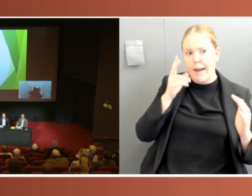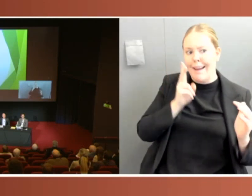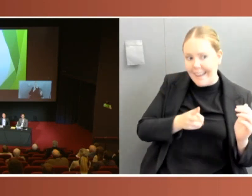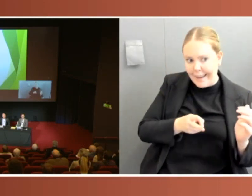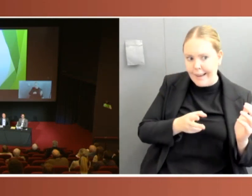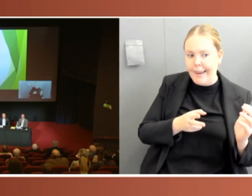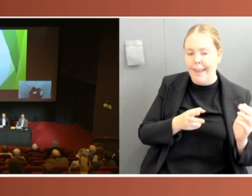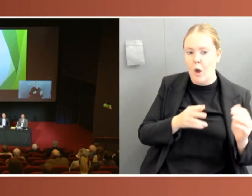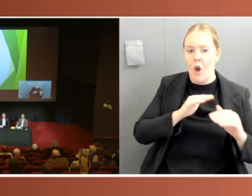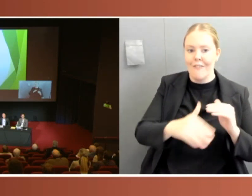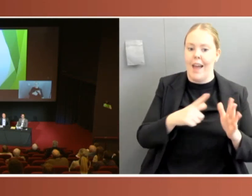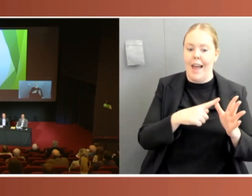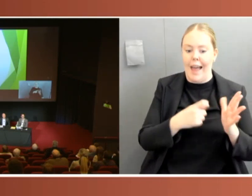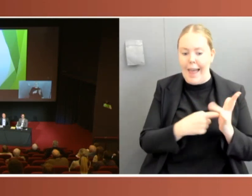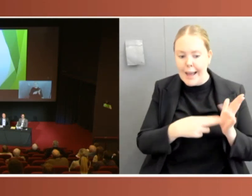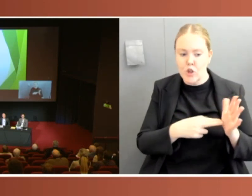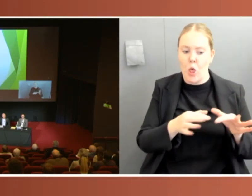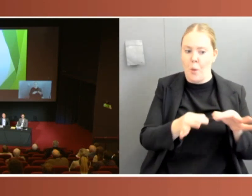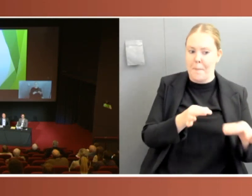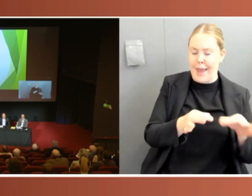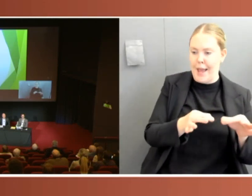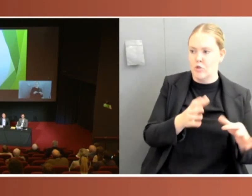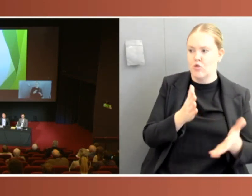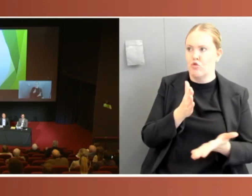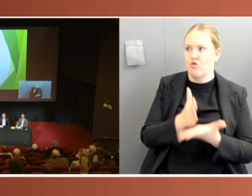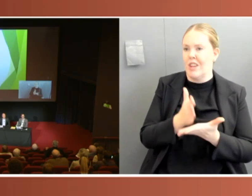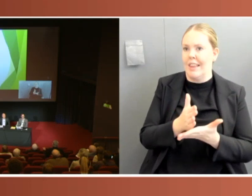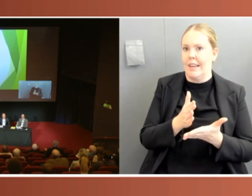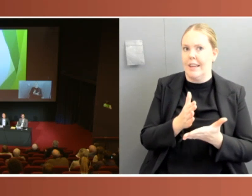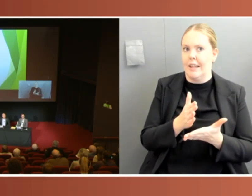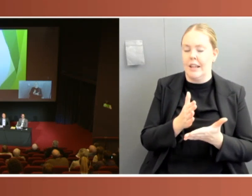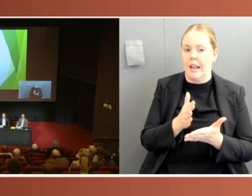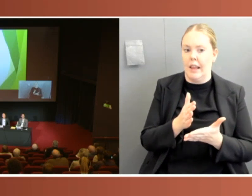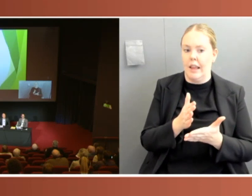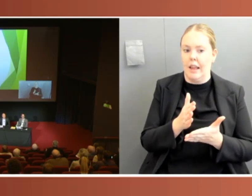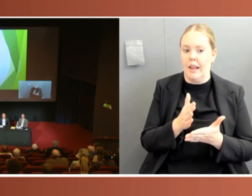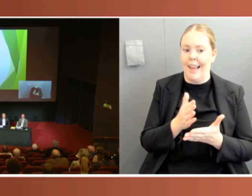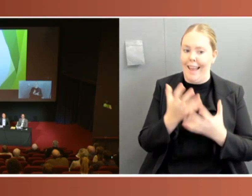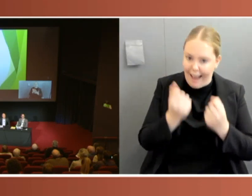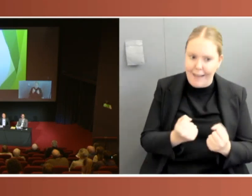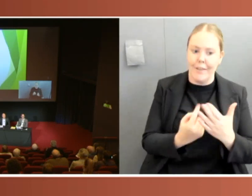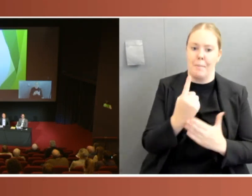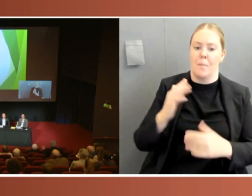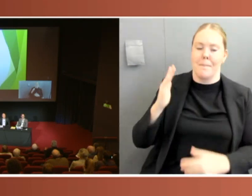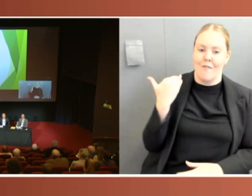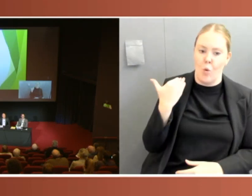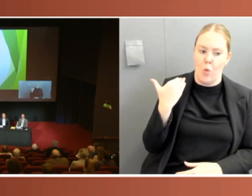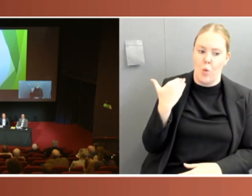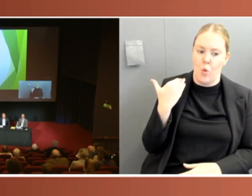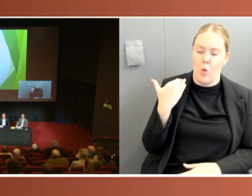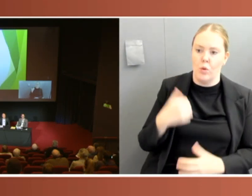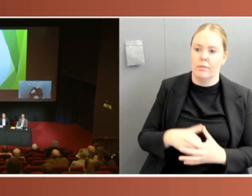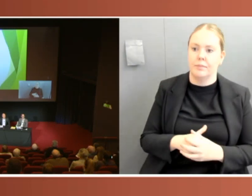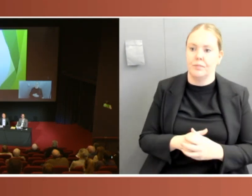So it's not unprecedented. It's not a fait accompli that the Governor-General accepts the advice